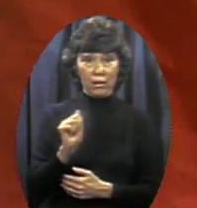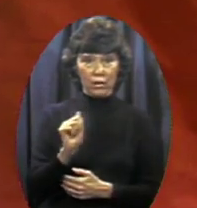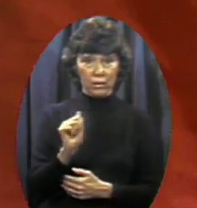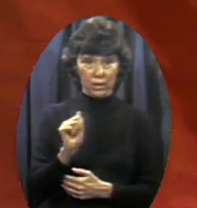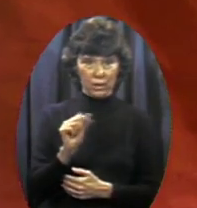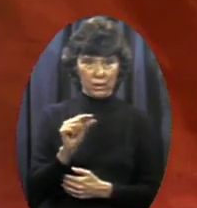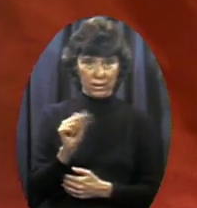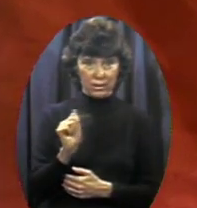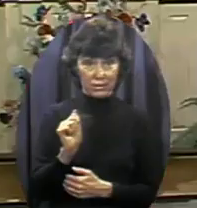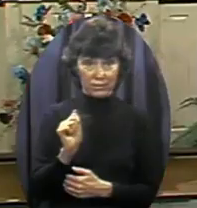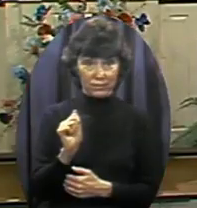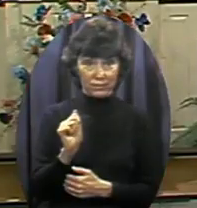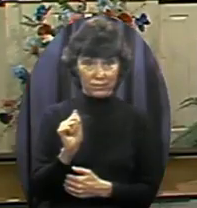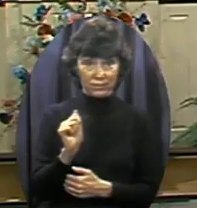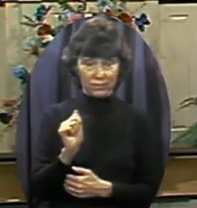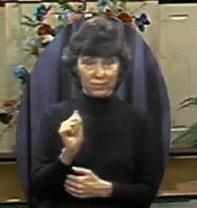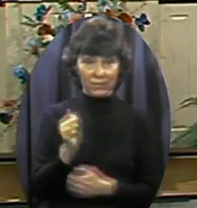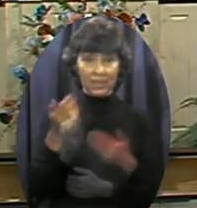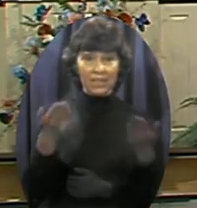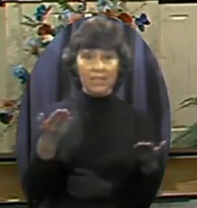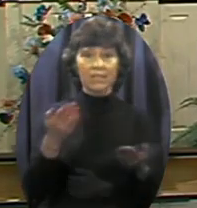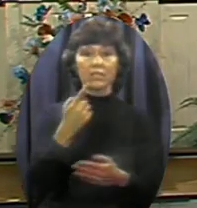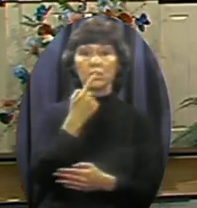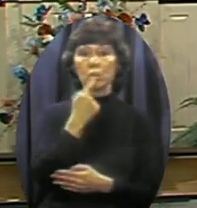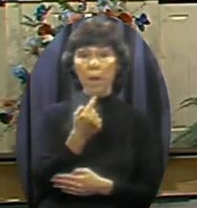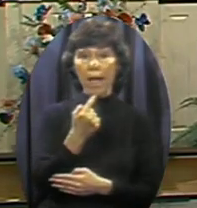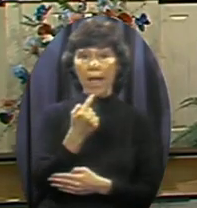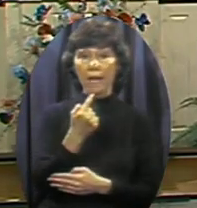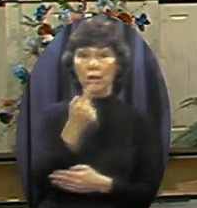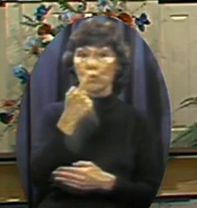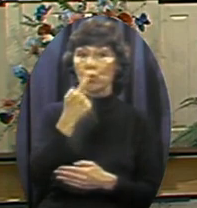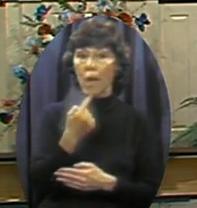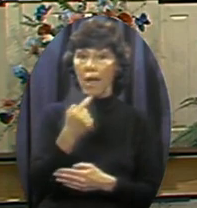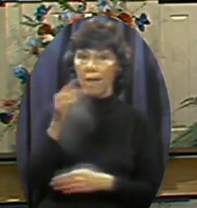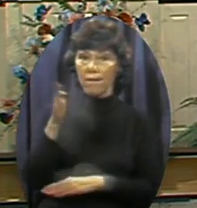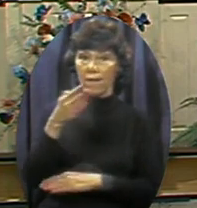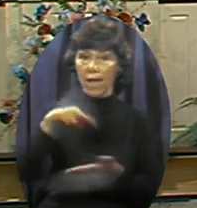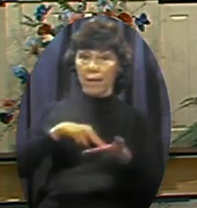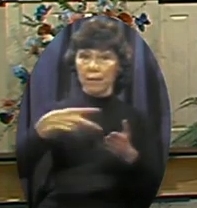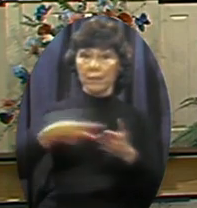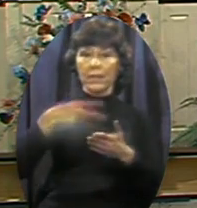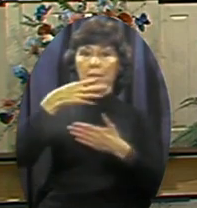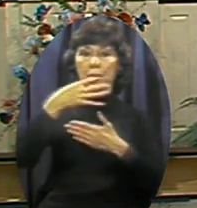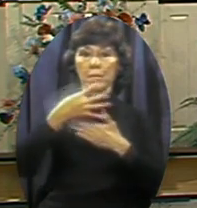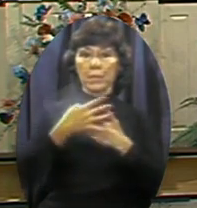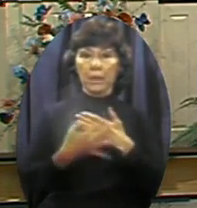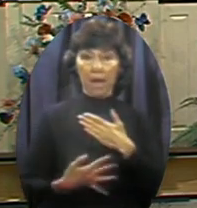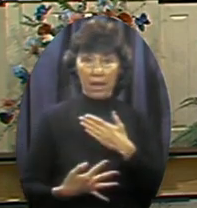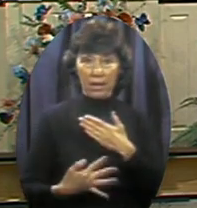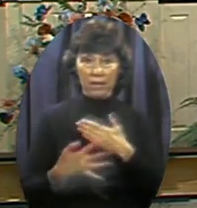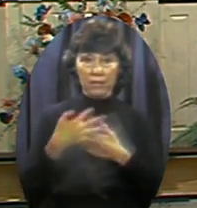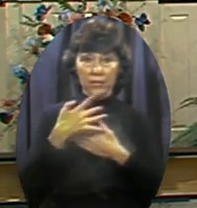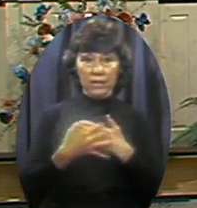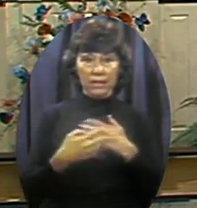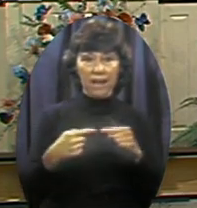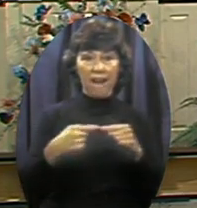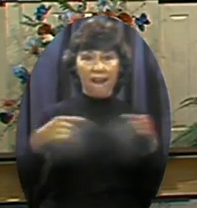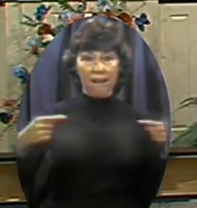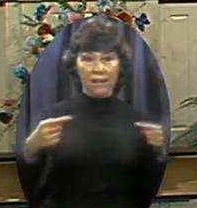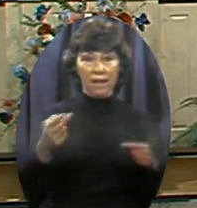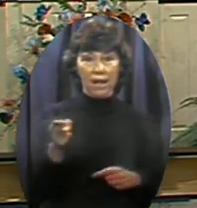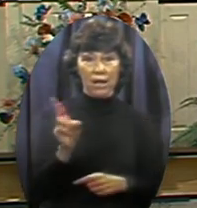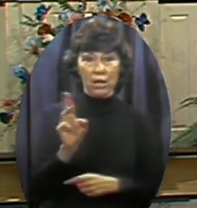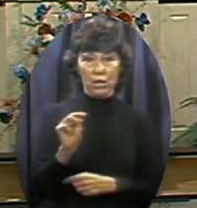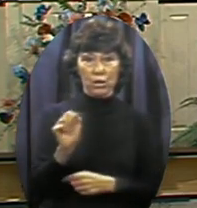colored Bloody It's properly colored Anti-human In favor